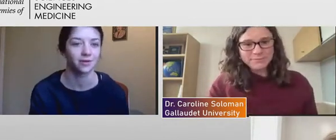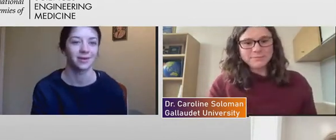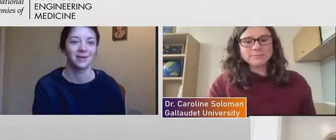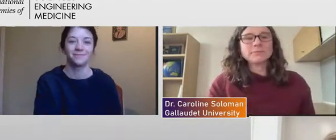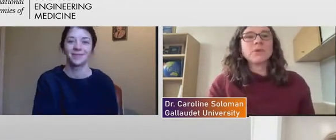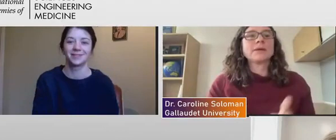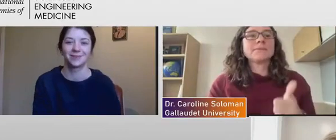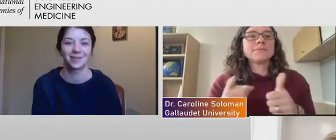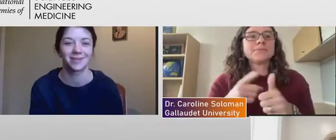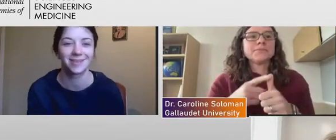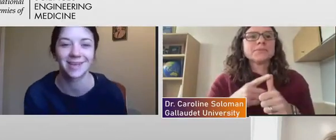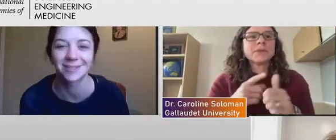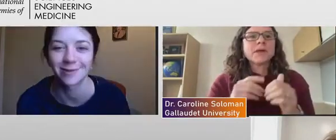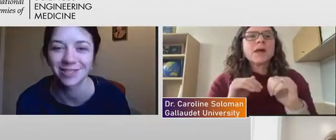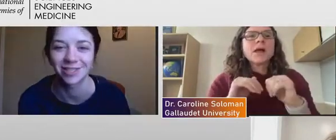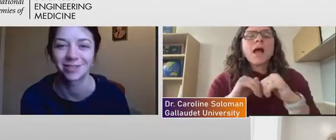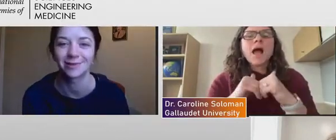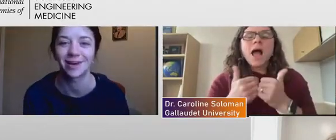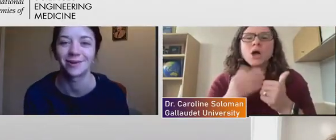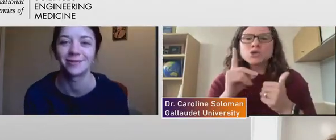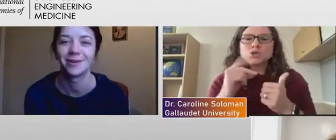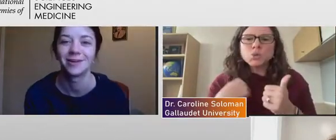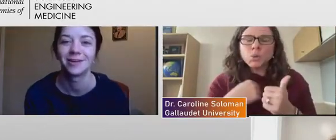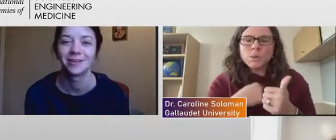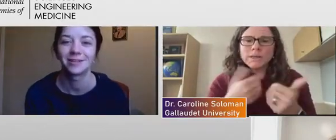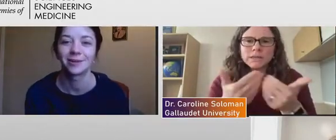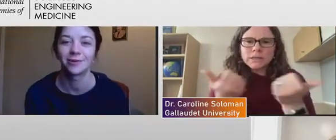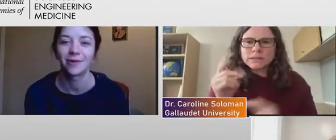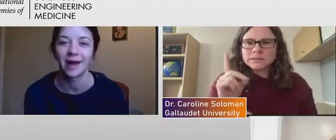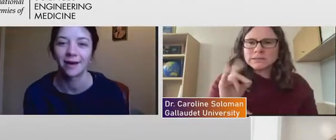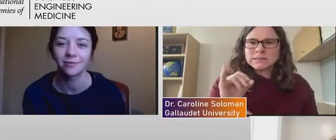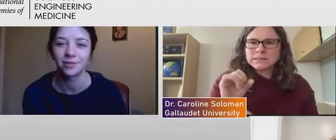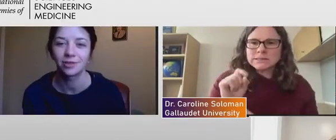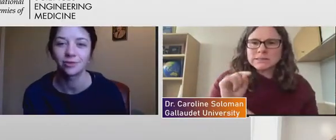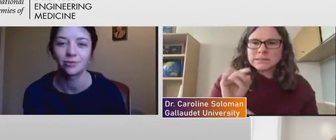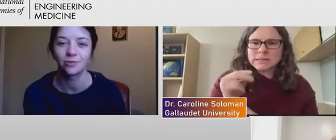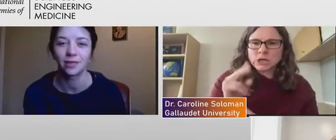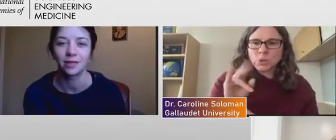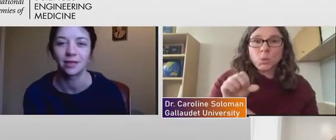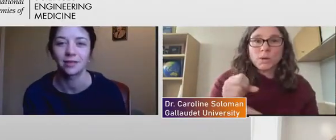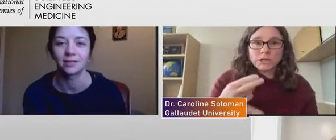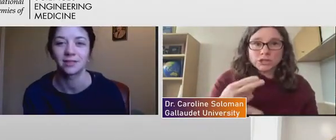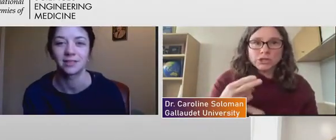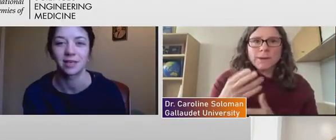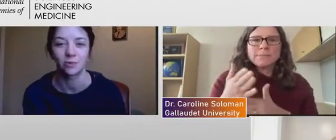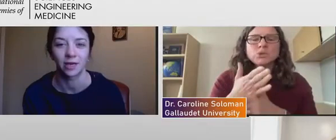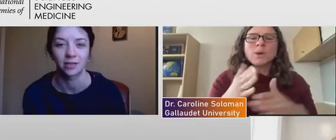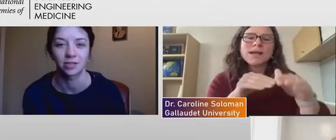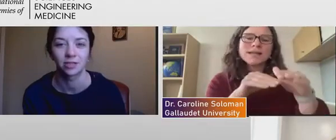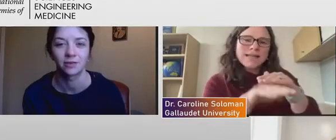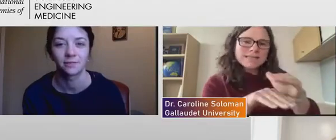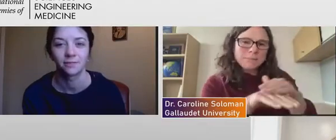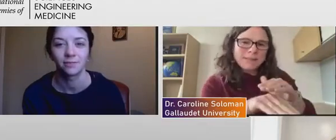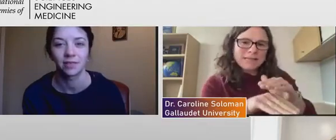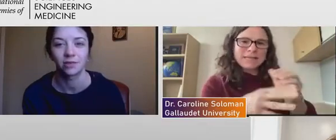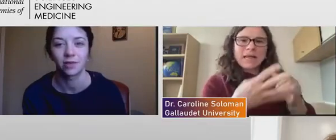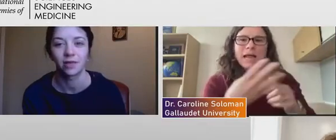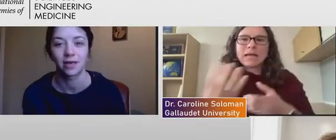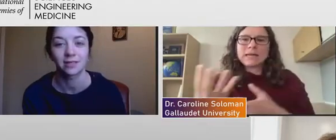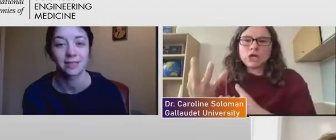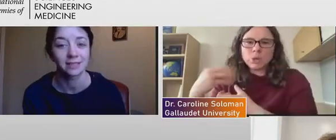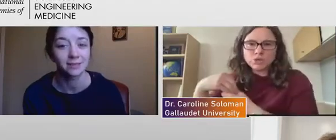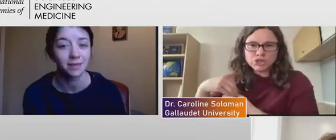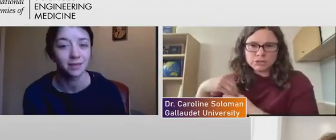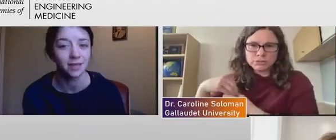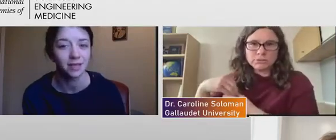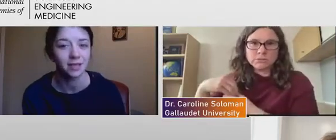Okay, so then the next question. Here we go. So how do we distinguish between